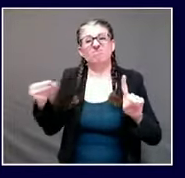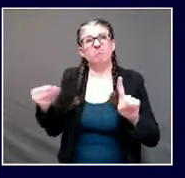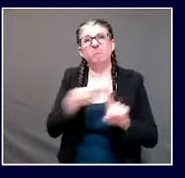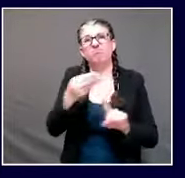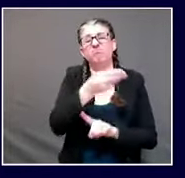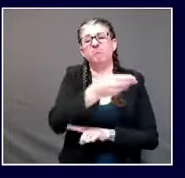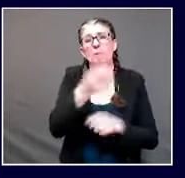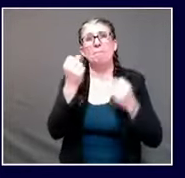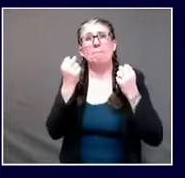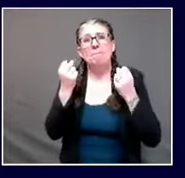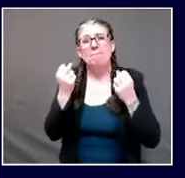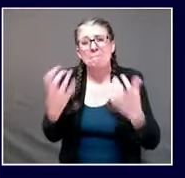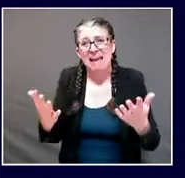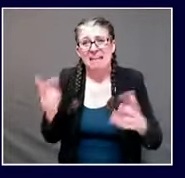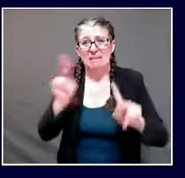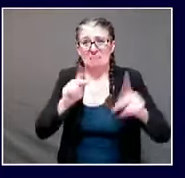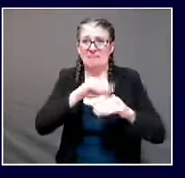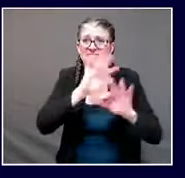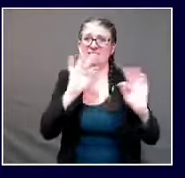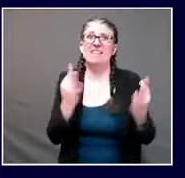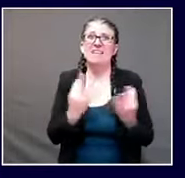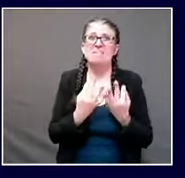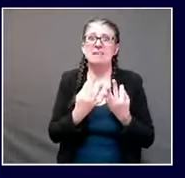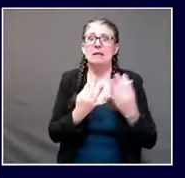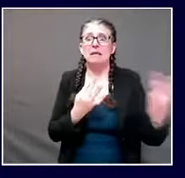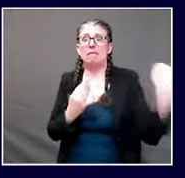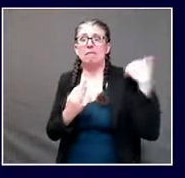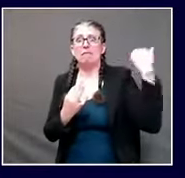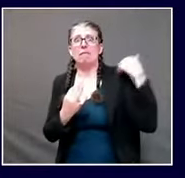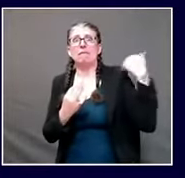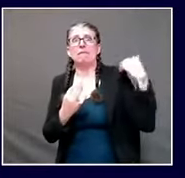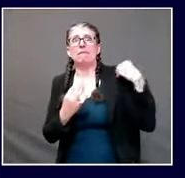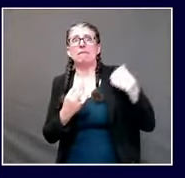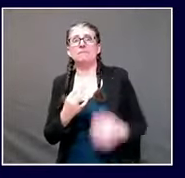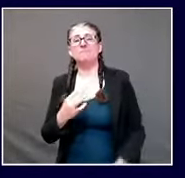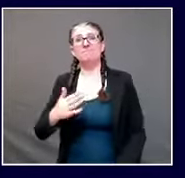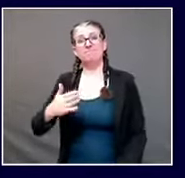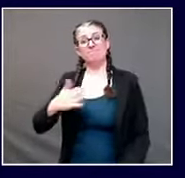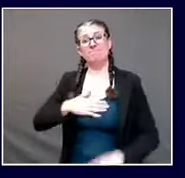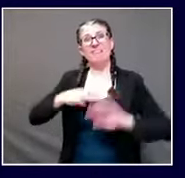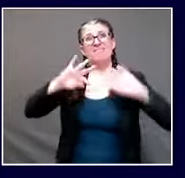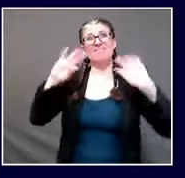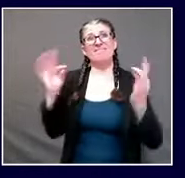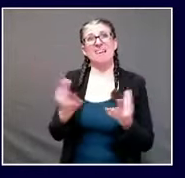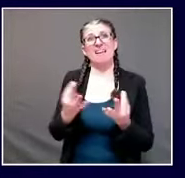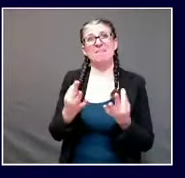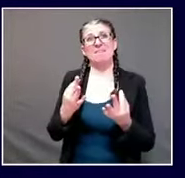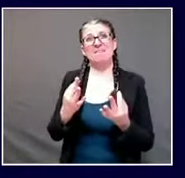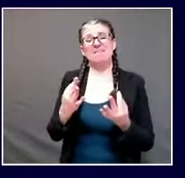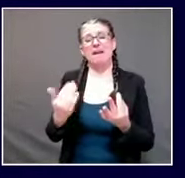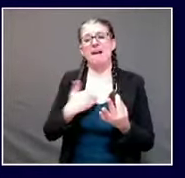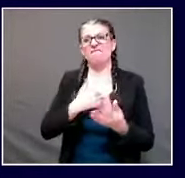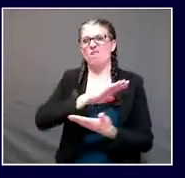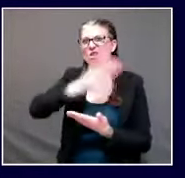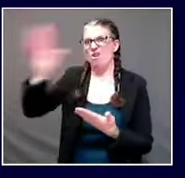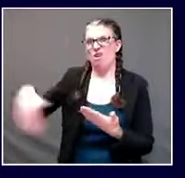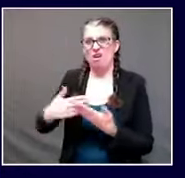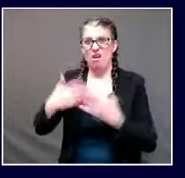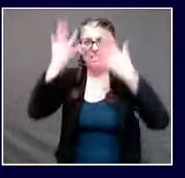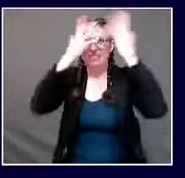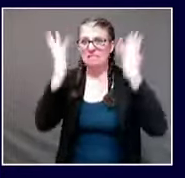Quote, as a family, he said, we've experienced nearly every symptom, headache, fevers, body aches, shortness of breath,